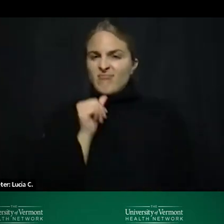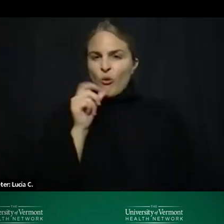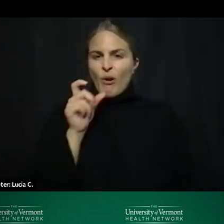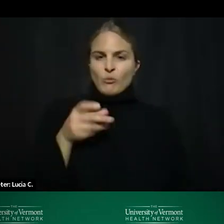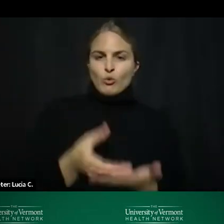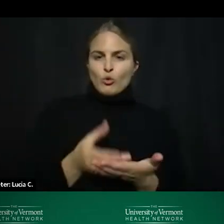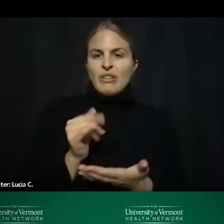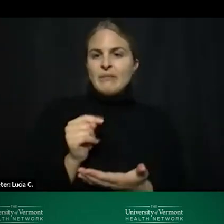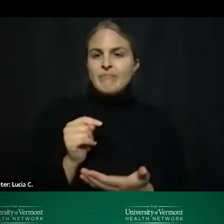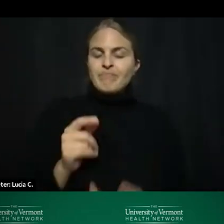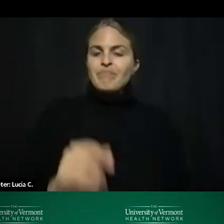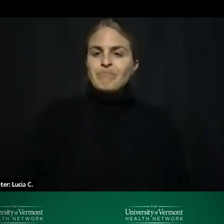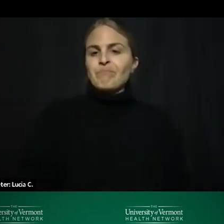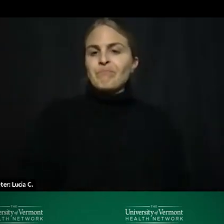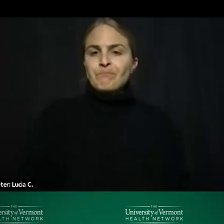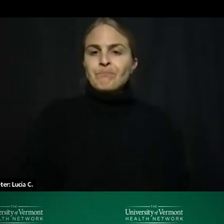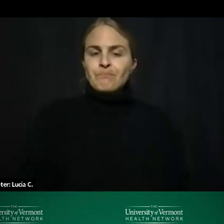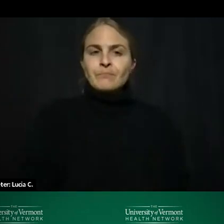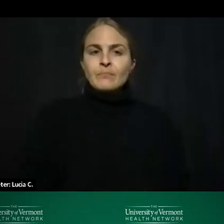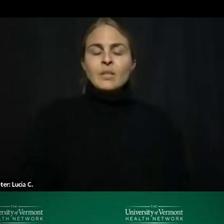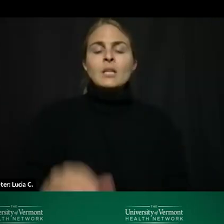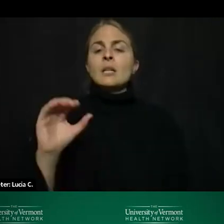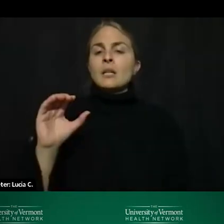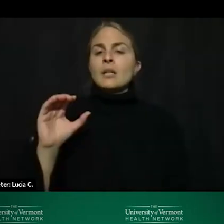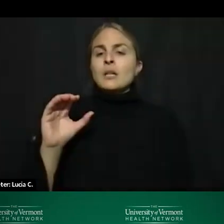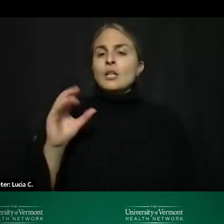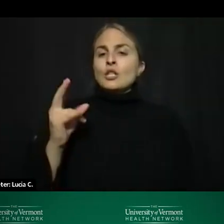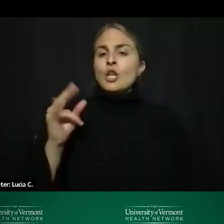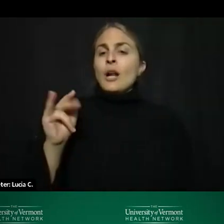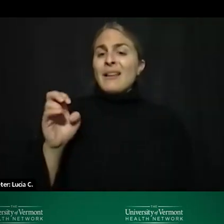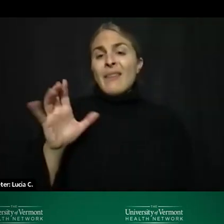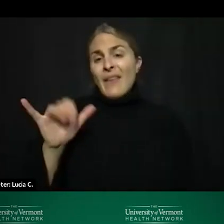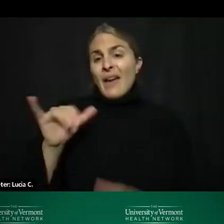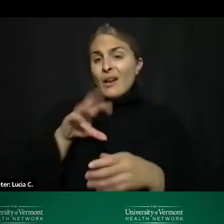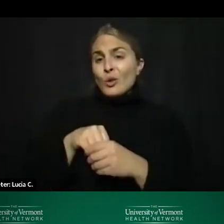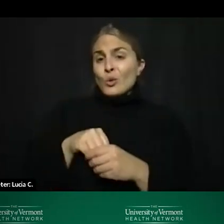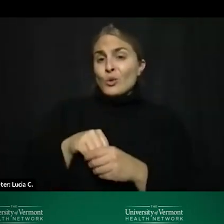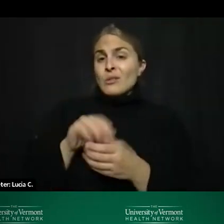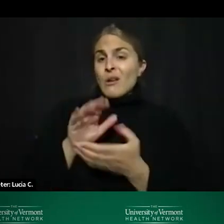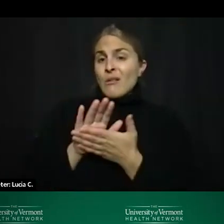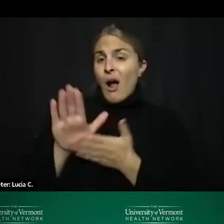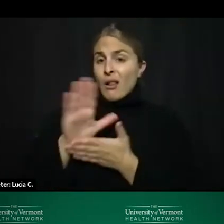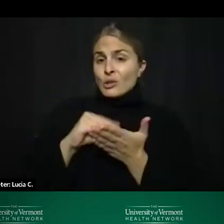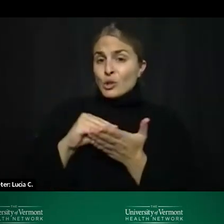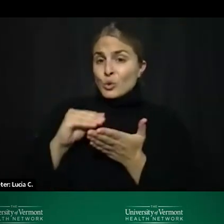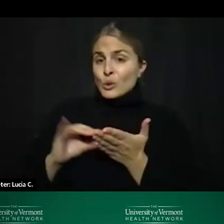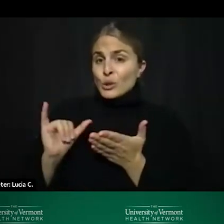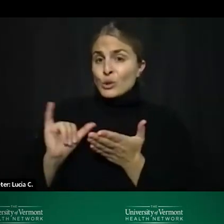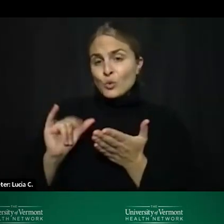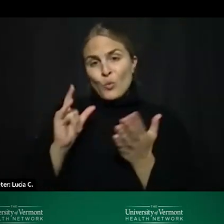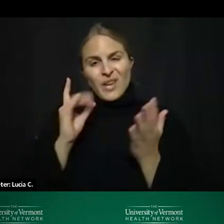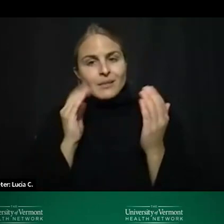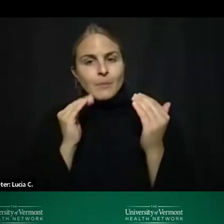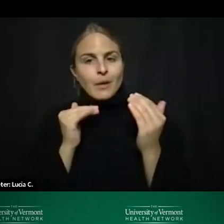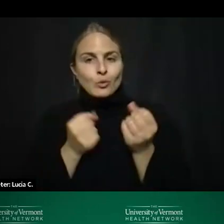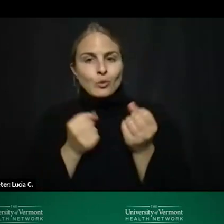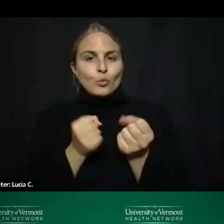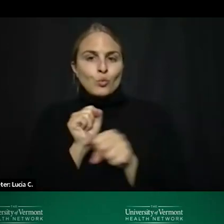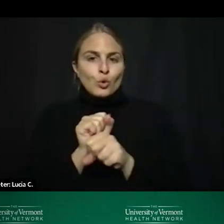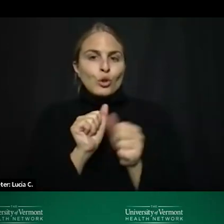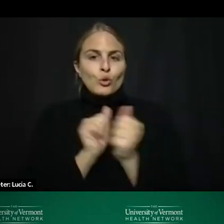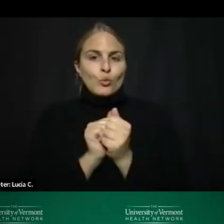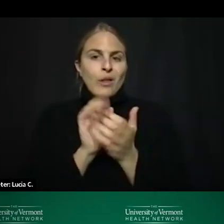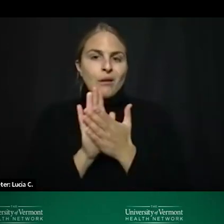receive services at mental health urgent care and that includes college students which is a population we are expecting to serve and excited to